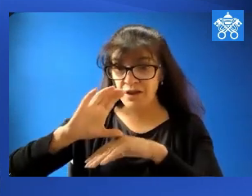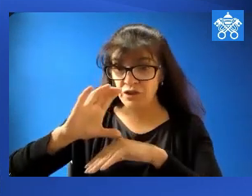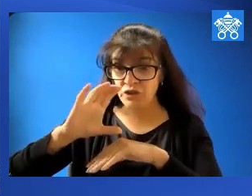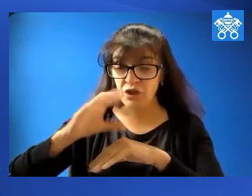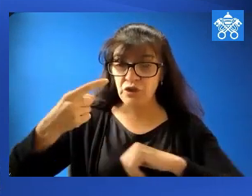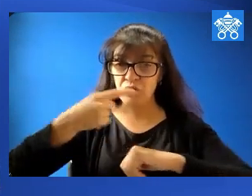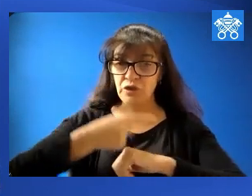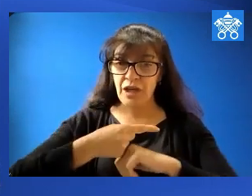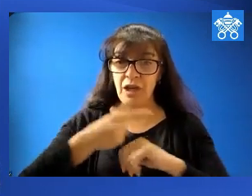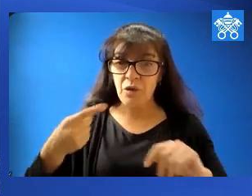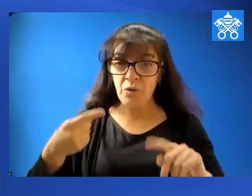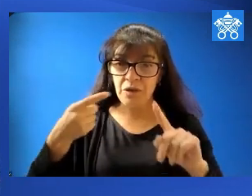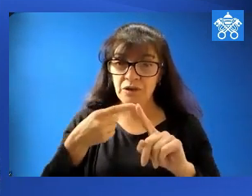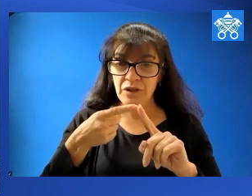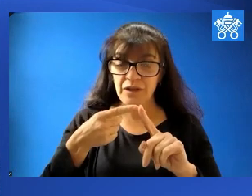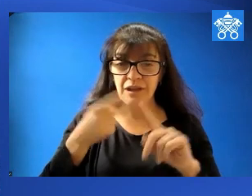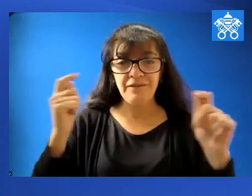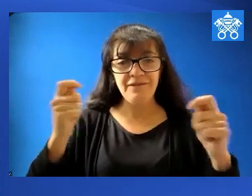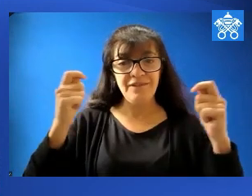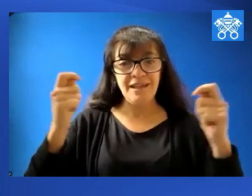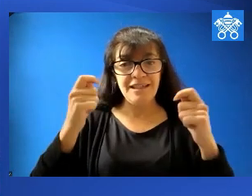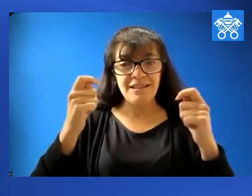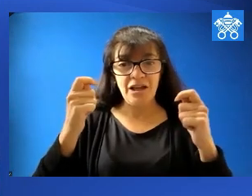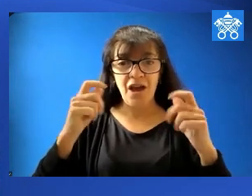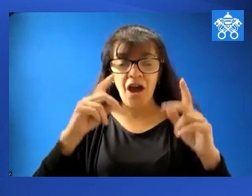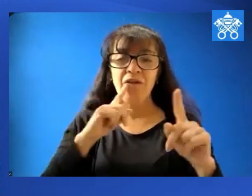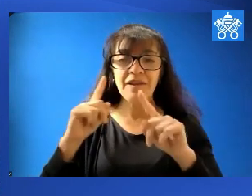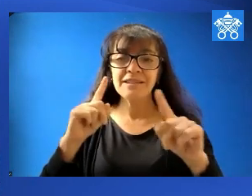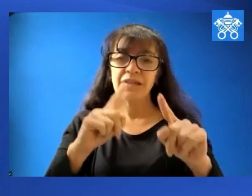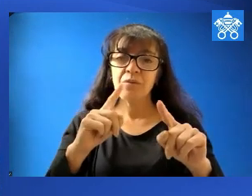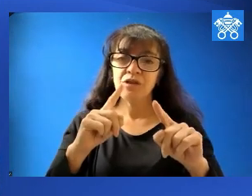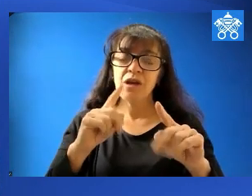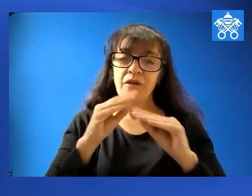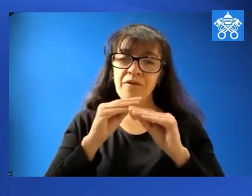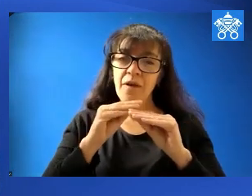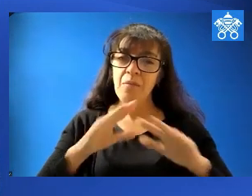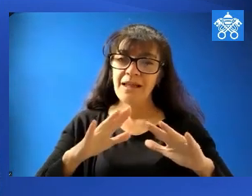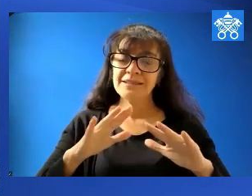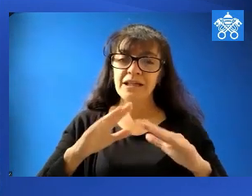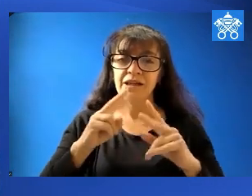as today we mark the Solemnity, the Assumption of the Blessed Virgin Mary.